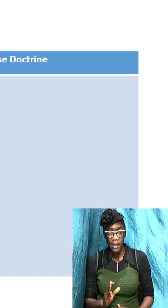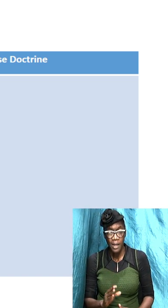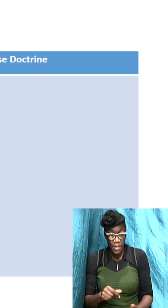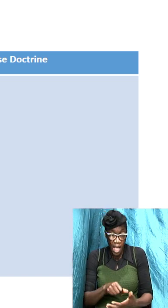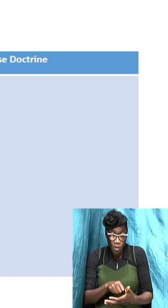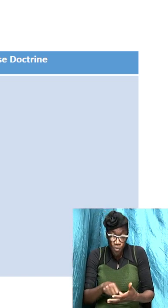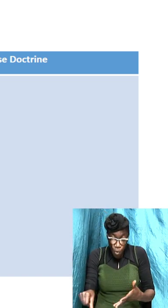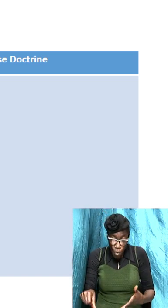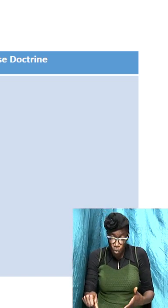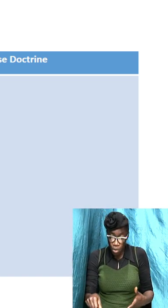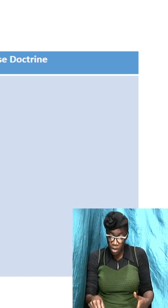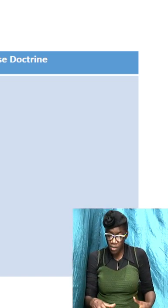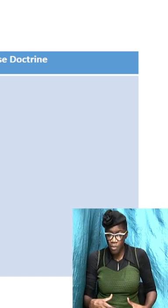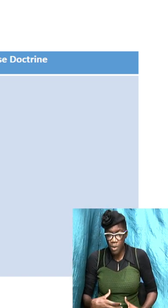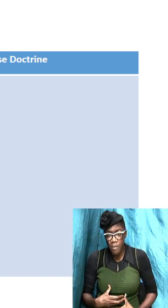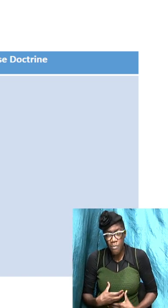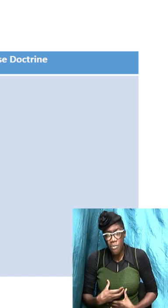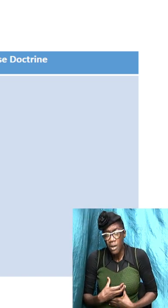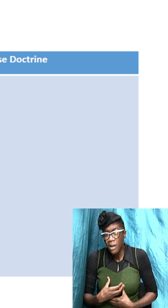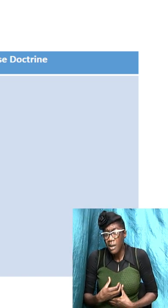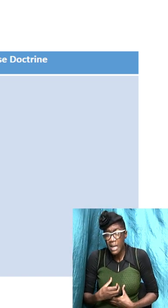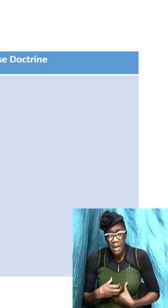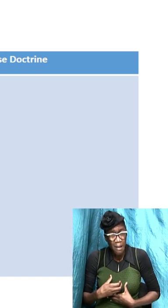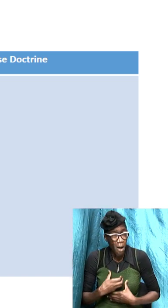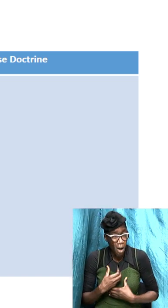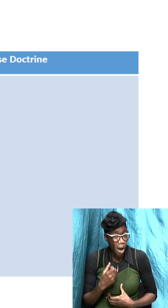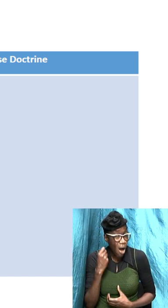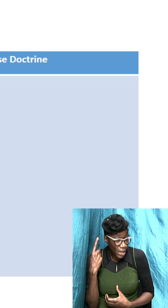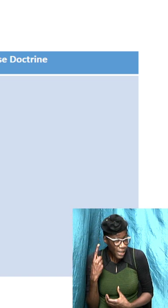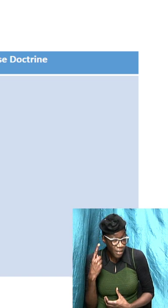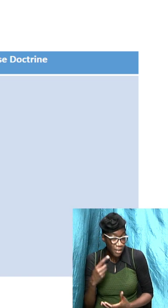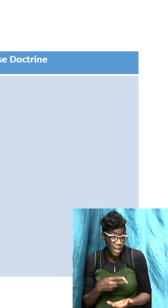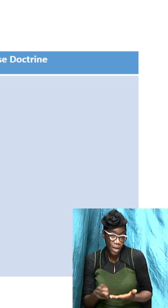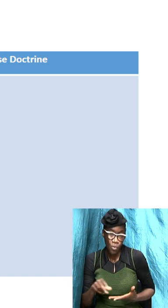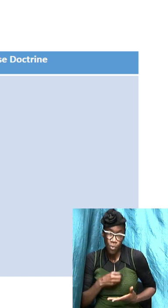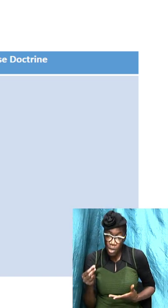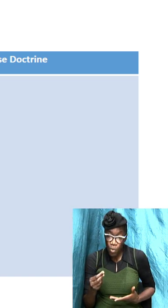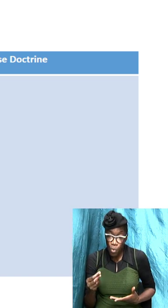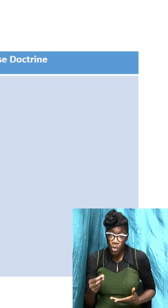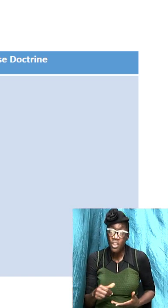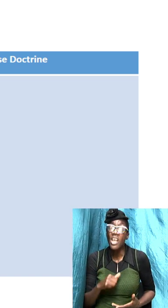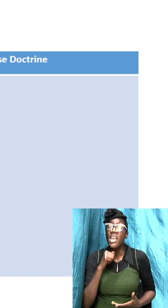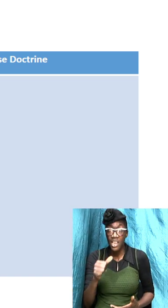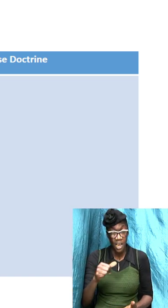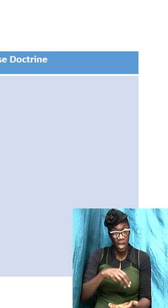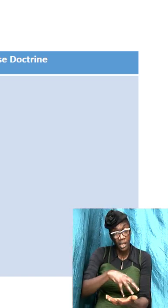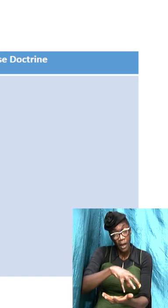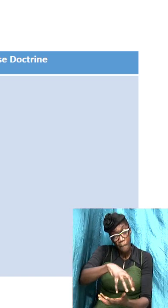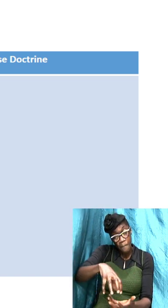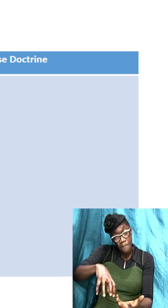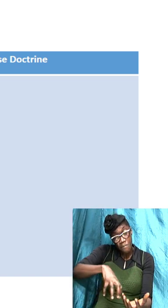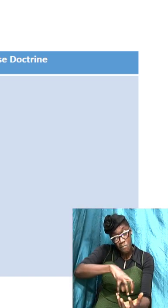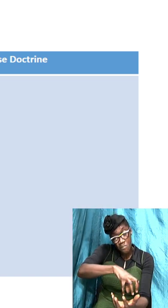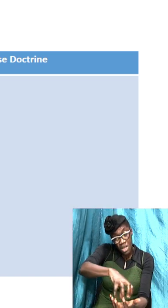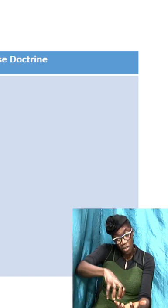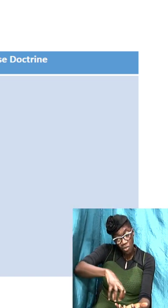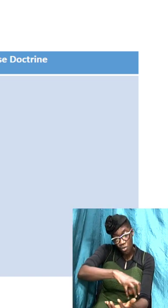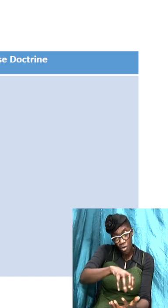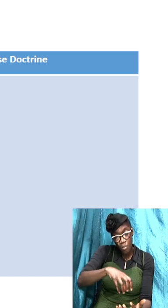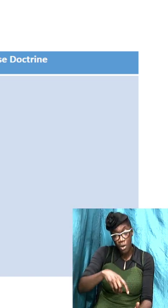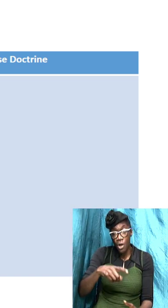so there can be no contradiction in scriptures what the Bible teaches in one place